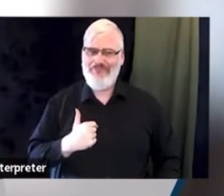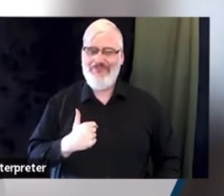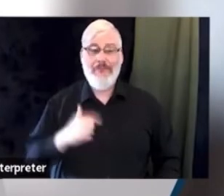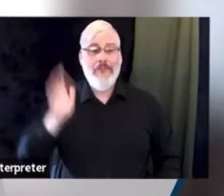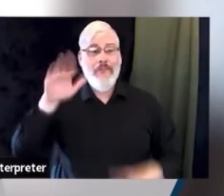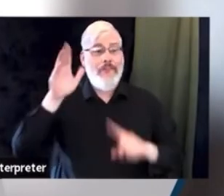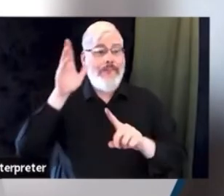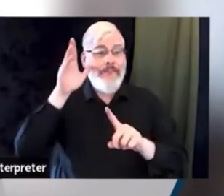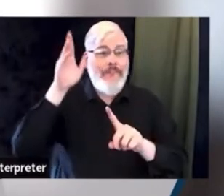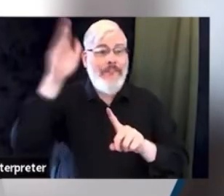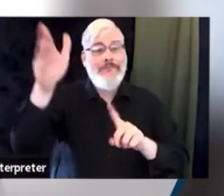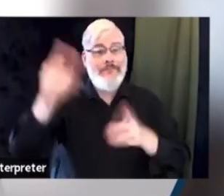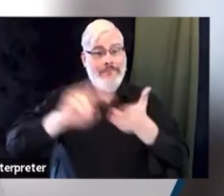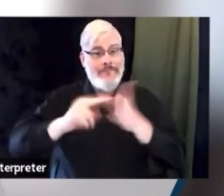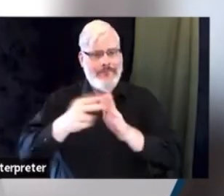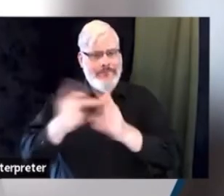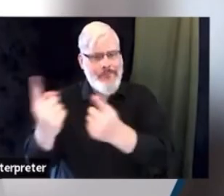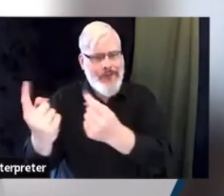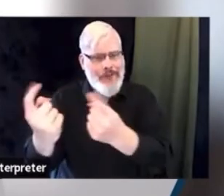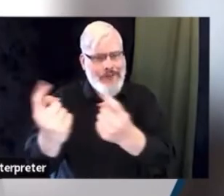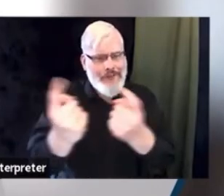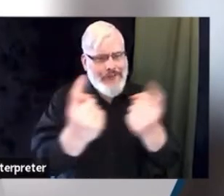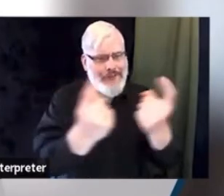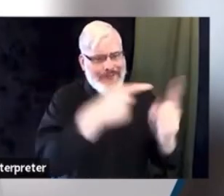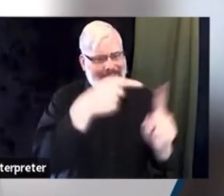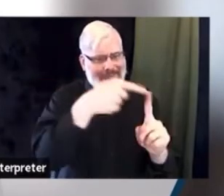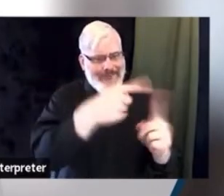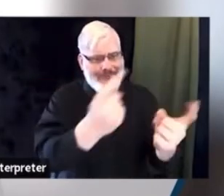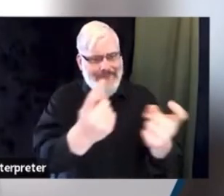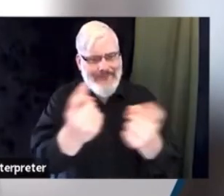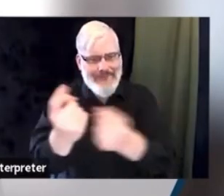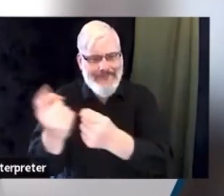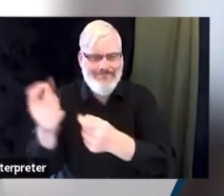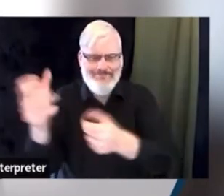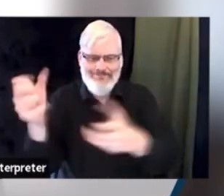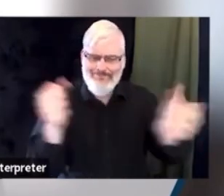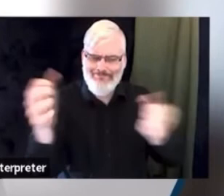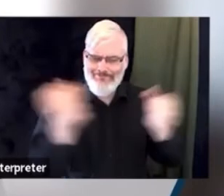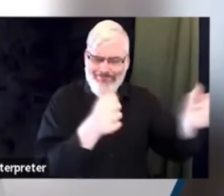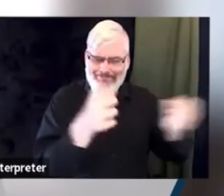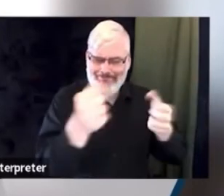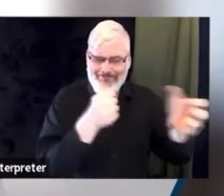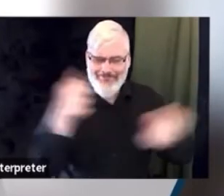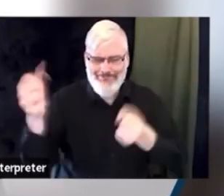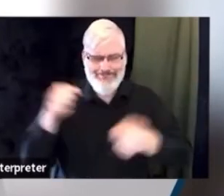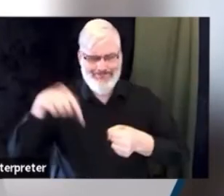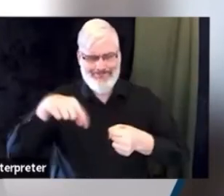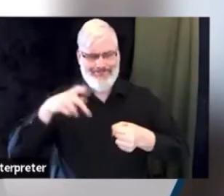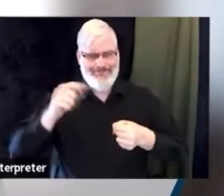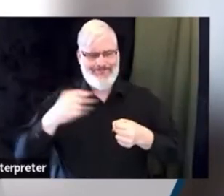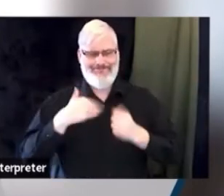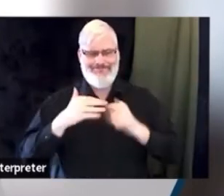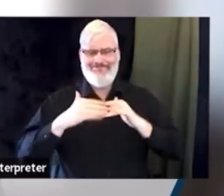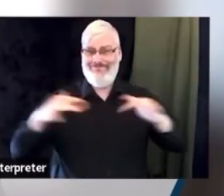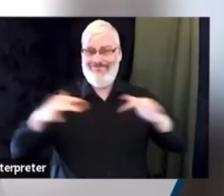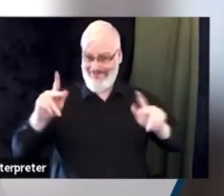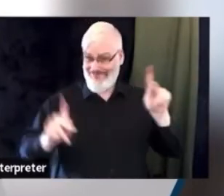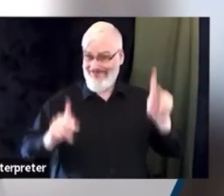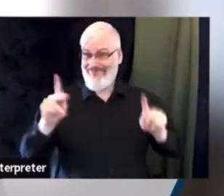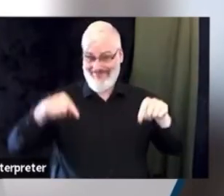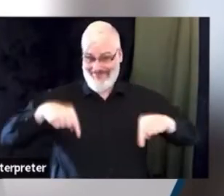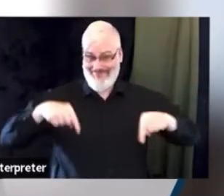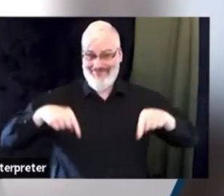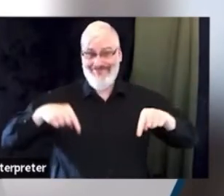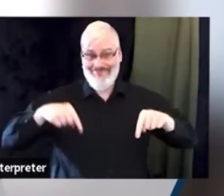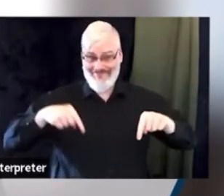continue to have a steady stream of phenomenal people join us. And if we look at recruiting and we look at putting ourselves